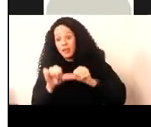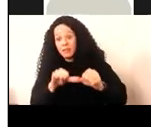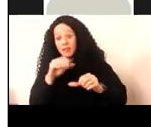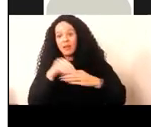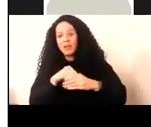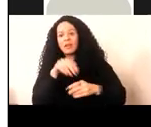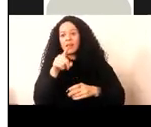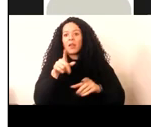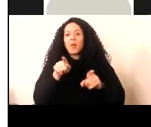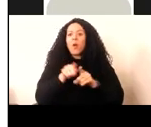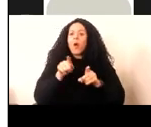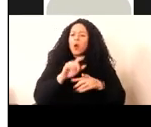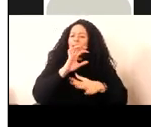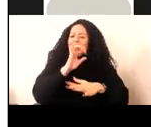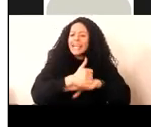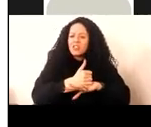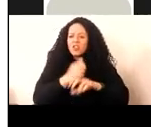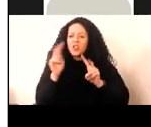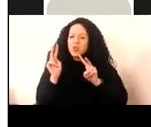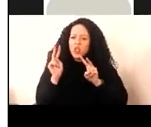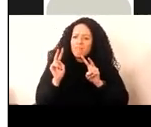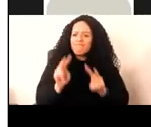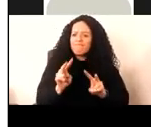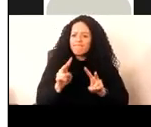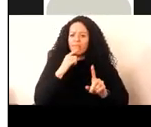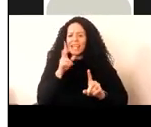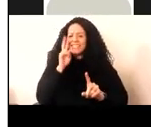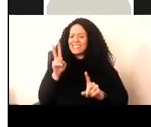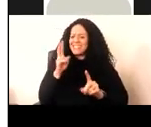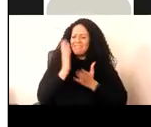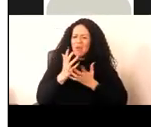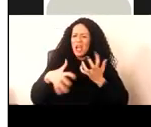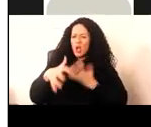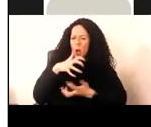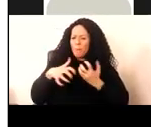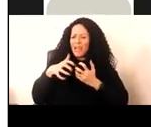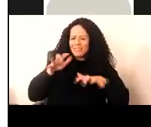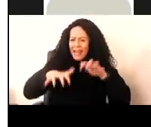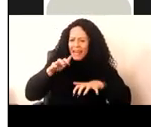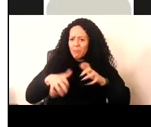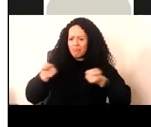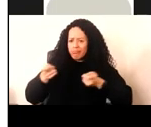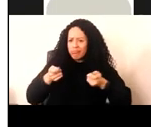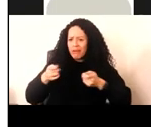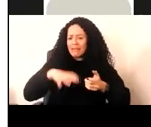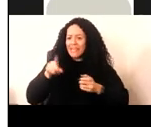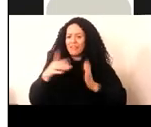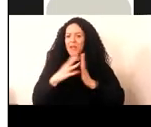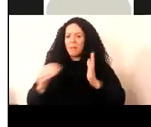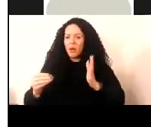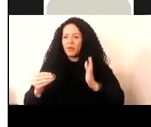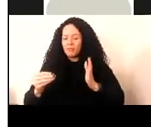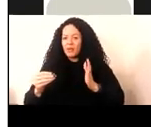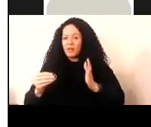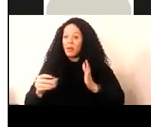institution. Very usefully visualize the complexity of the challenge. In doing so. has the potential to one.